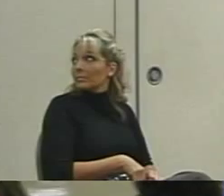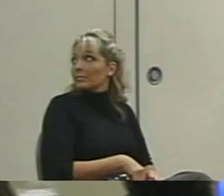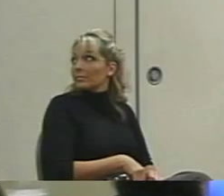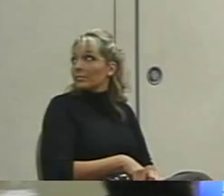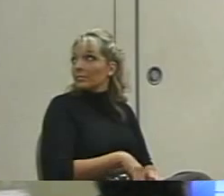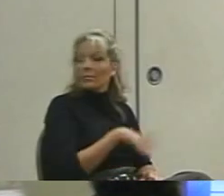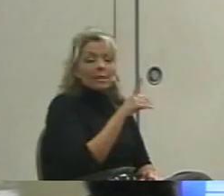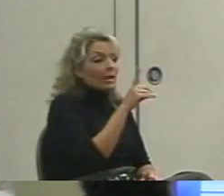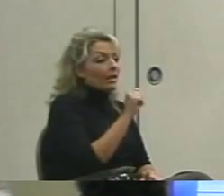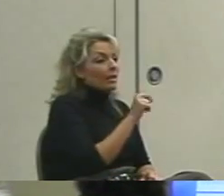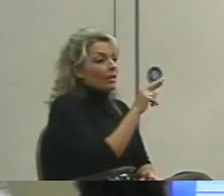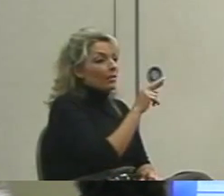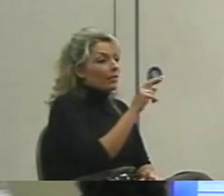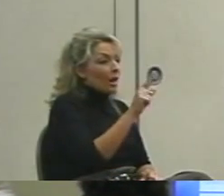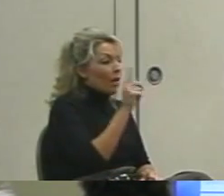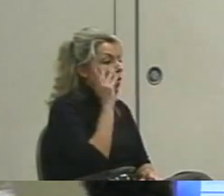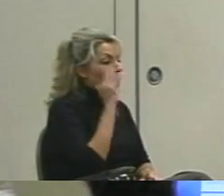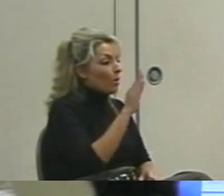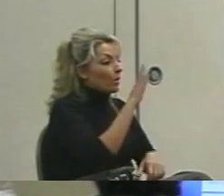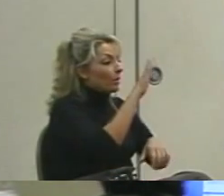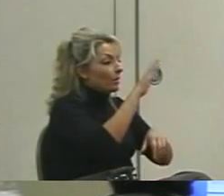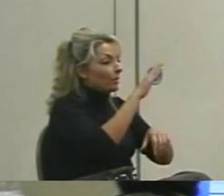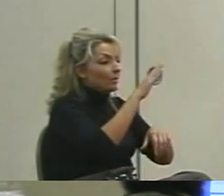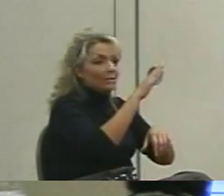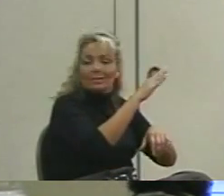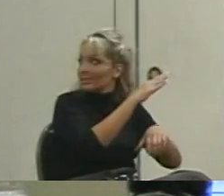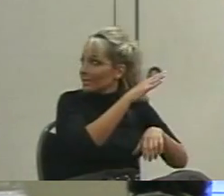lunch line and bathroom line 18 out of 25 days.